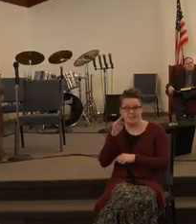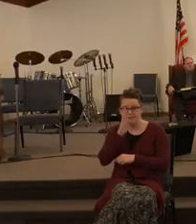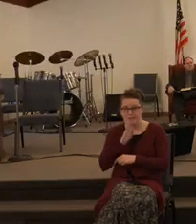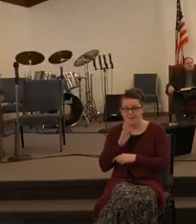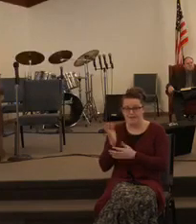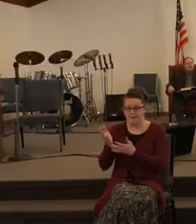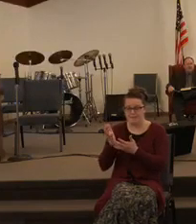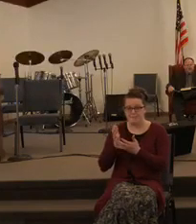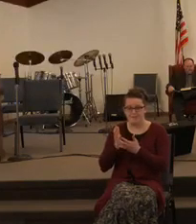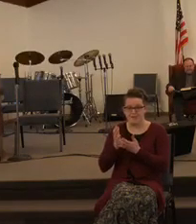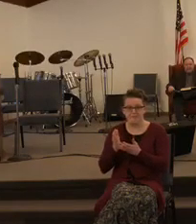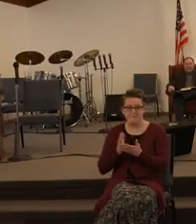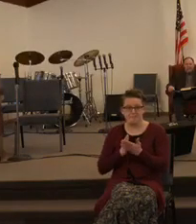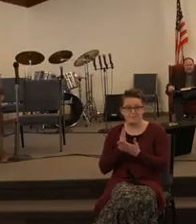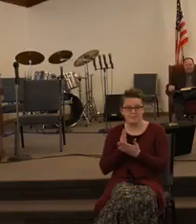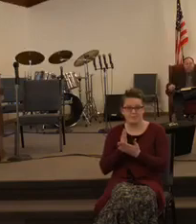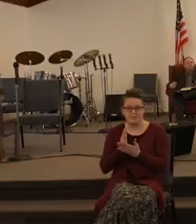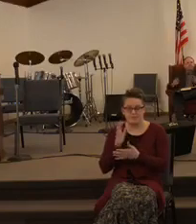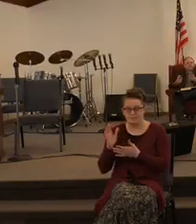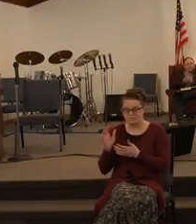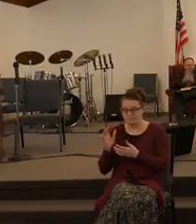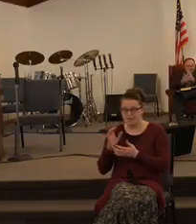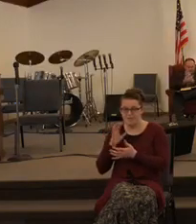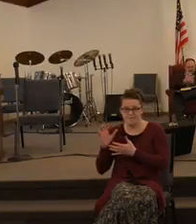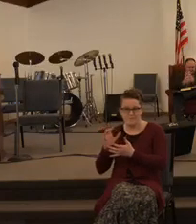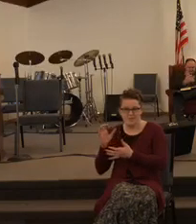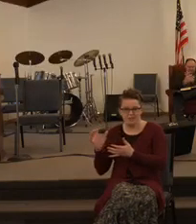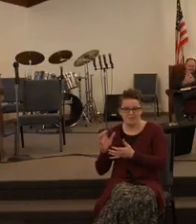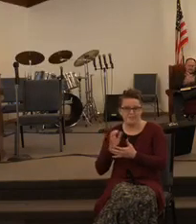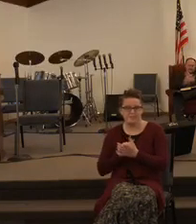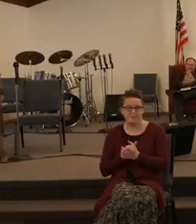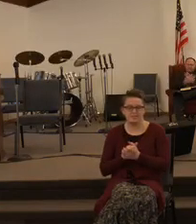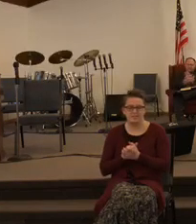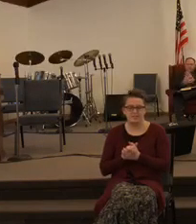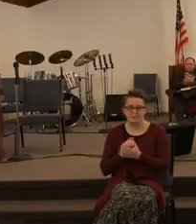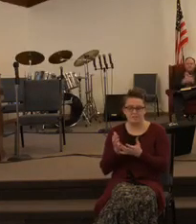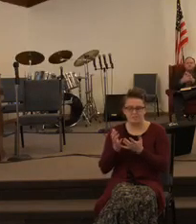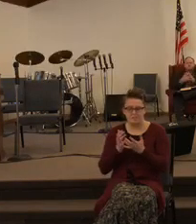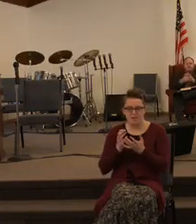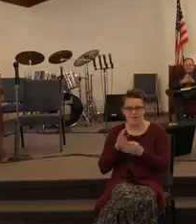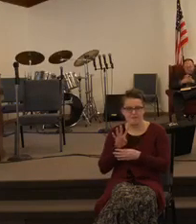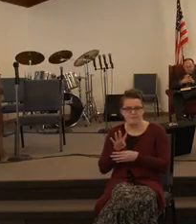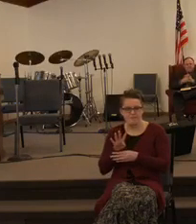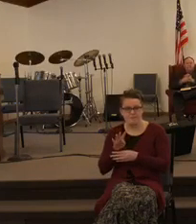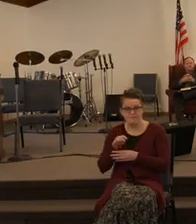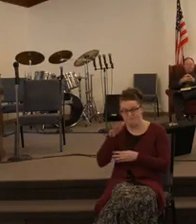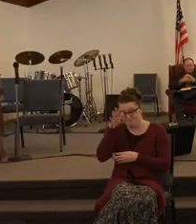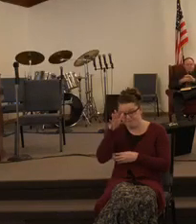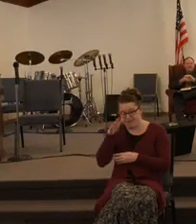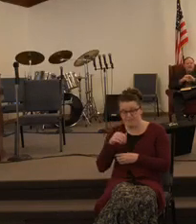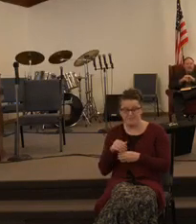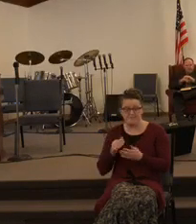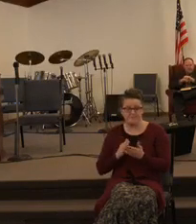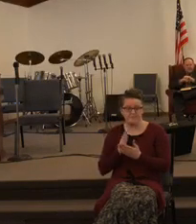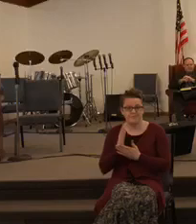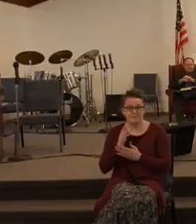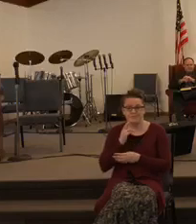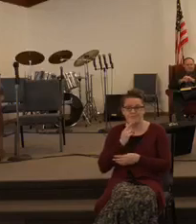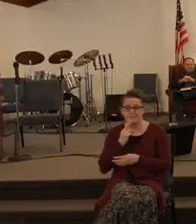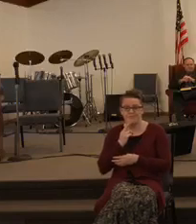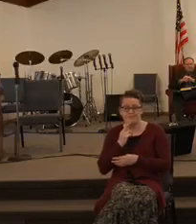through the wilderness the God that brought their forefathers up out of Egypt and through the Red Sea